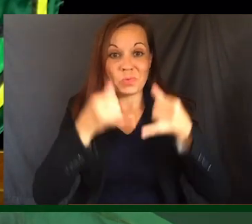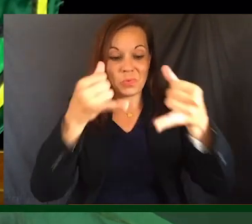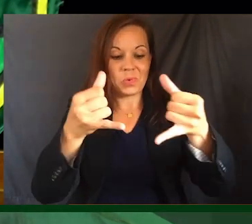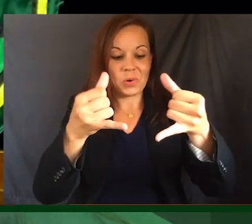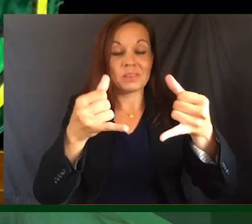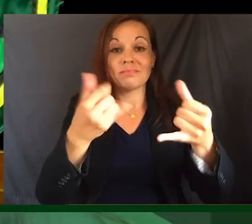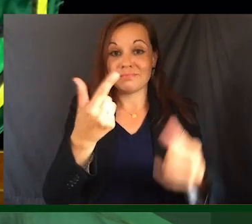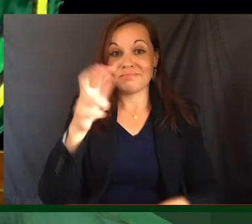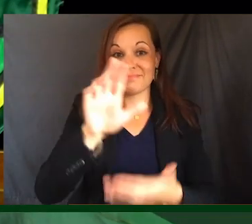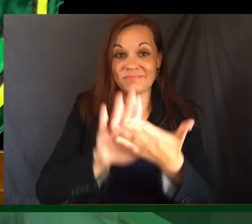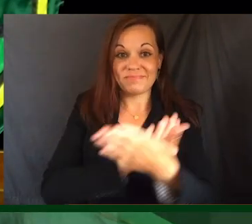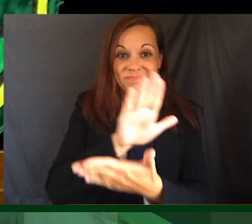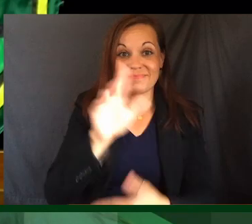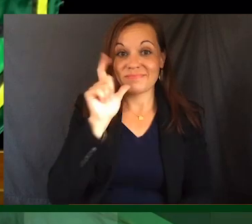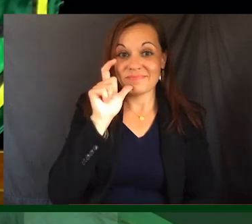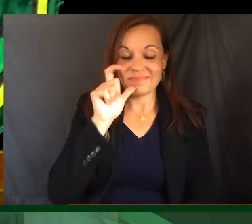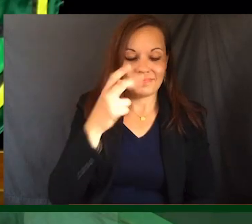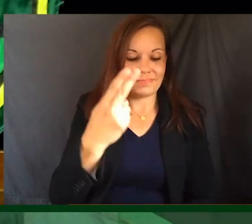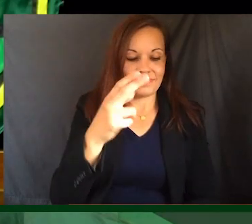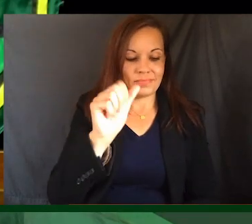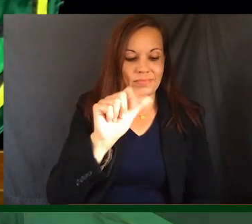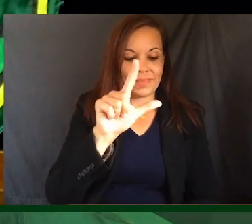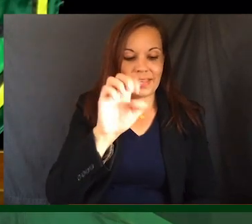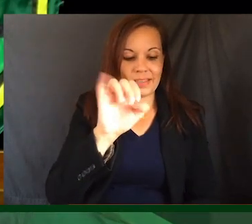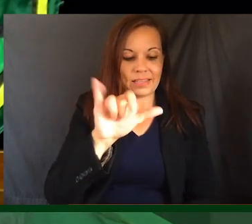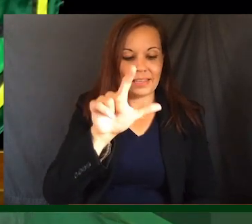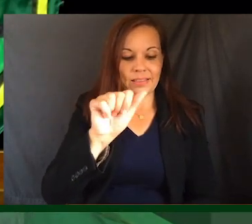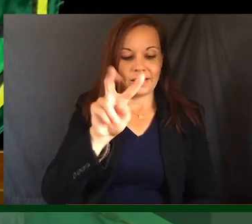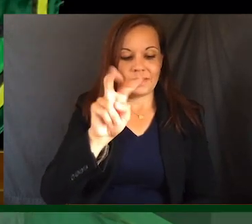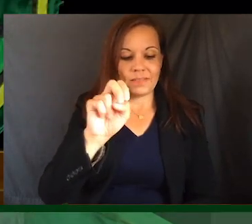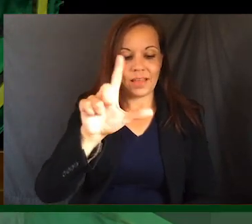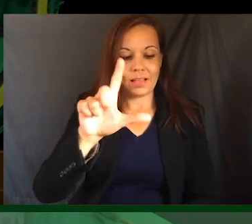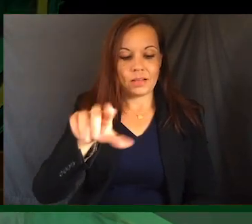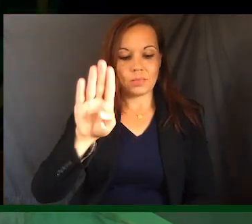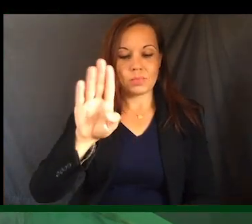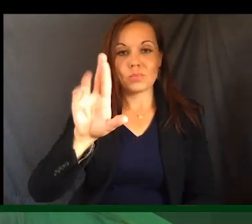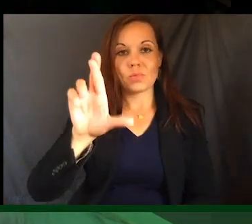at Green River College is Haley Lavelle Brotherton.